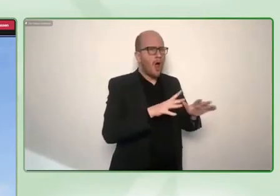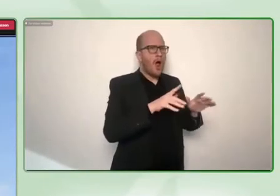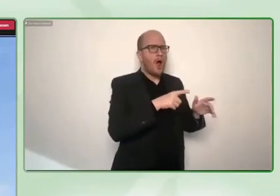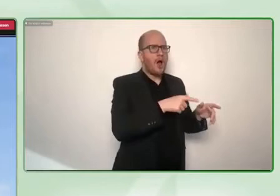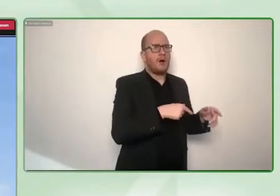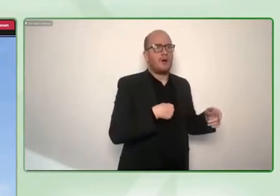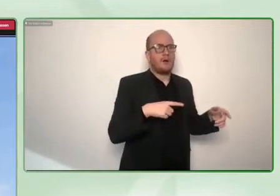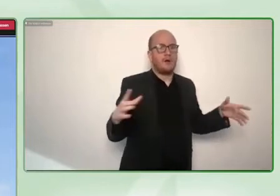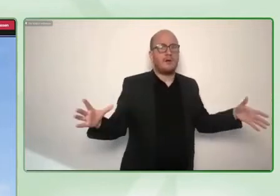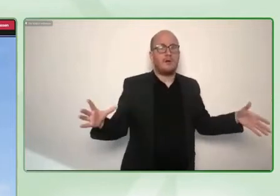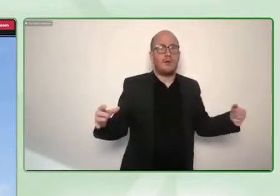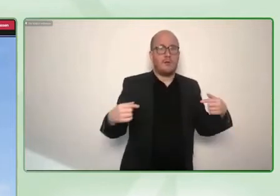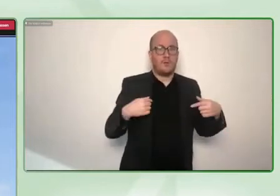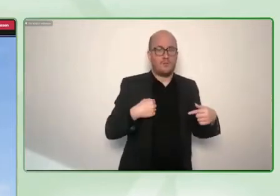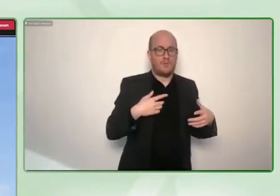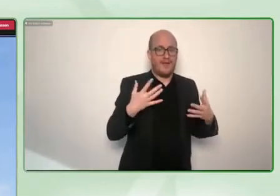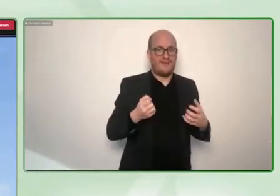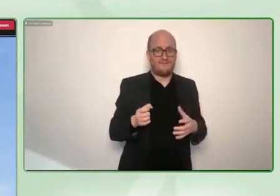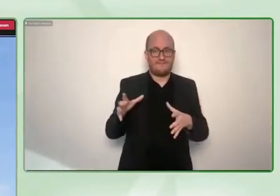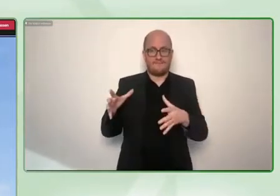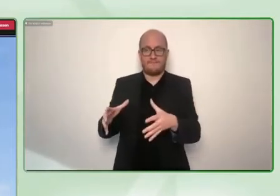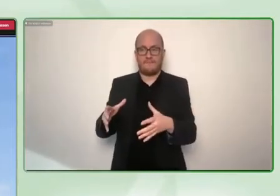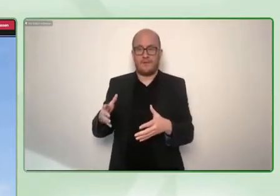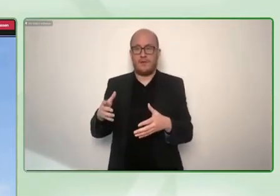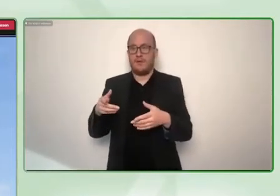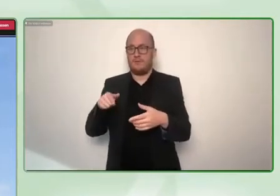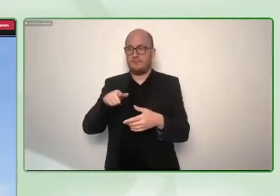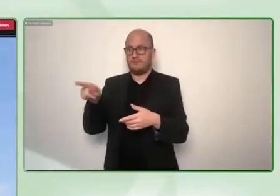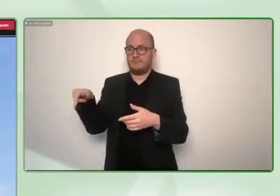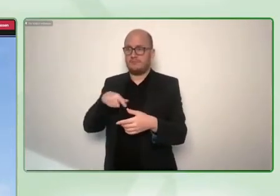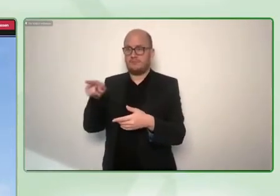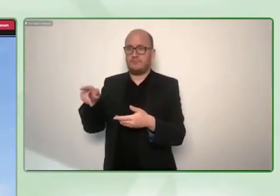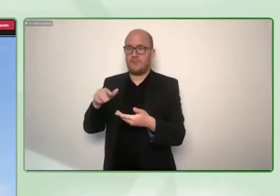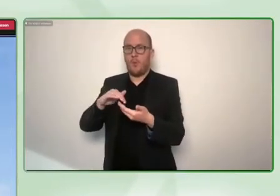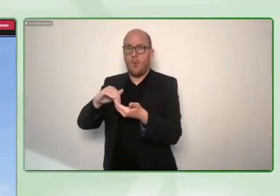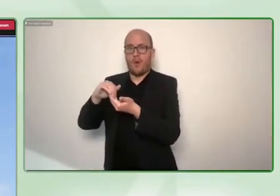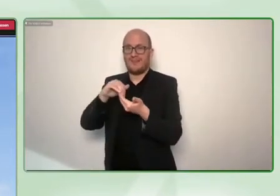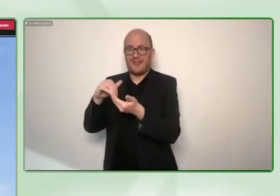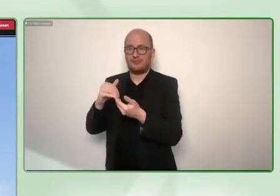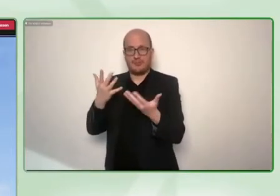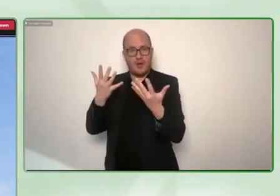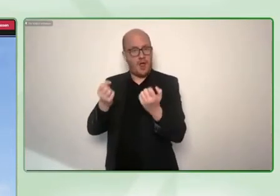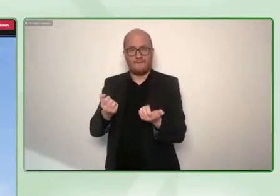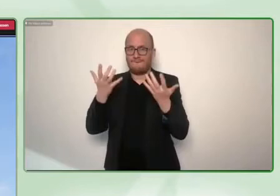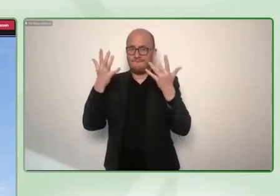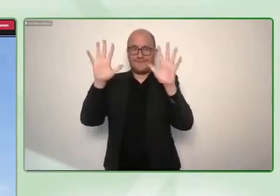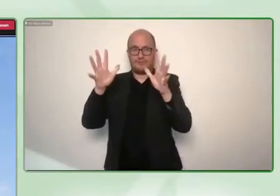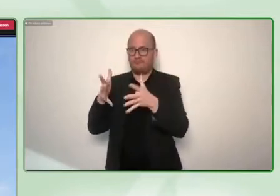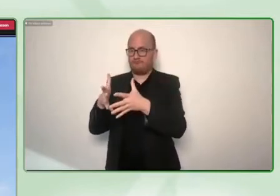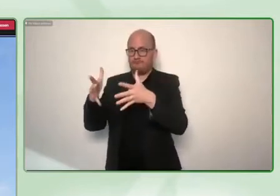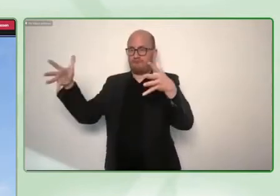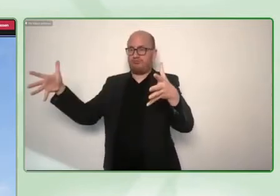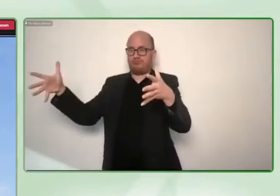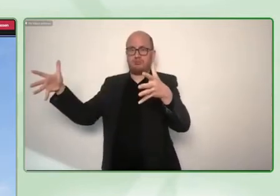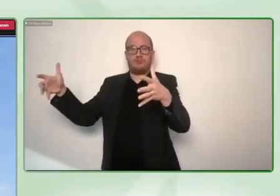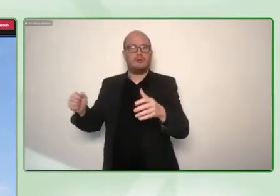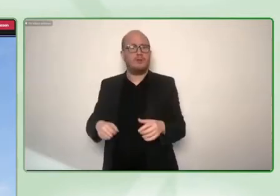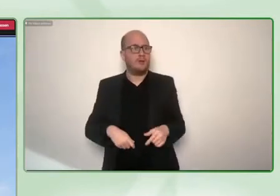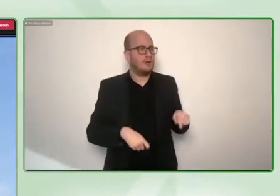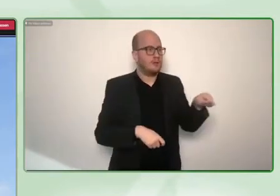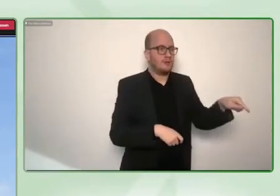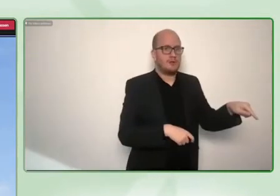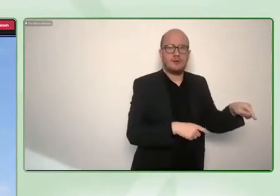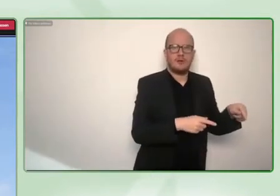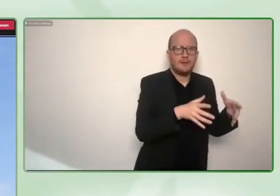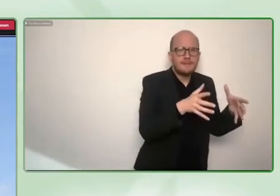that reported their support needs and tried to come up with say the silver bullet, the one skill that you need